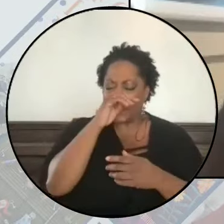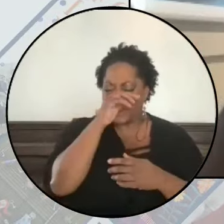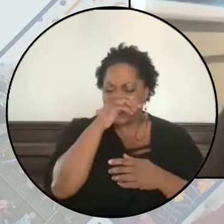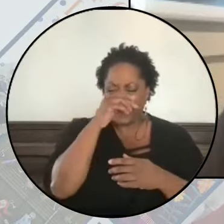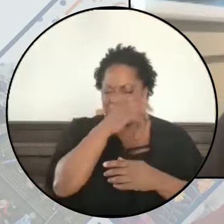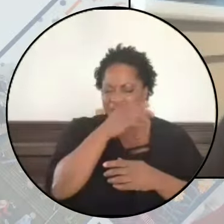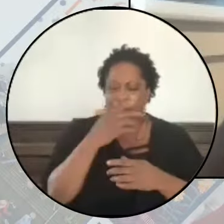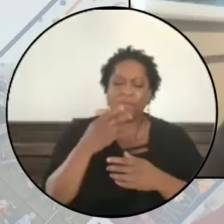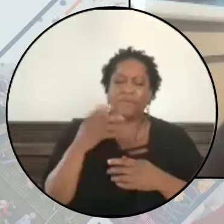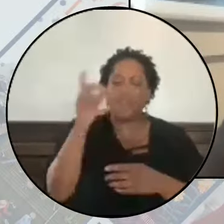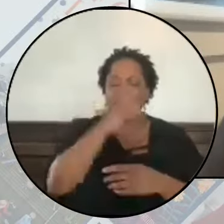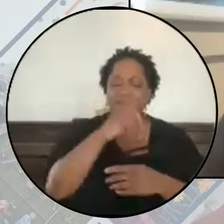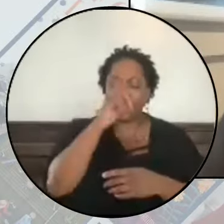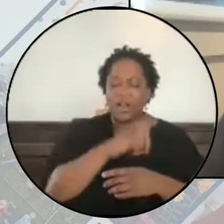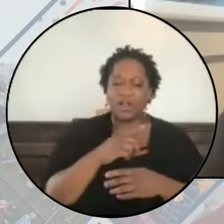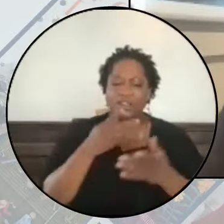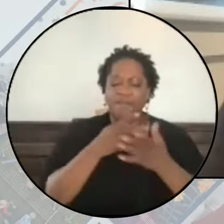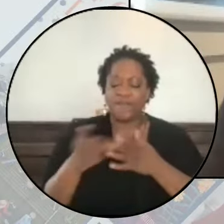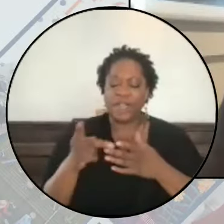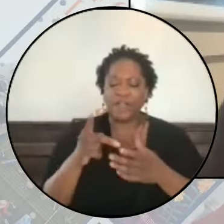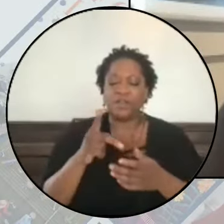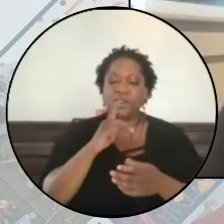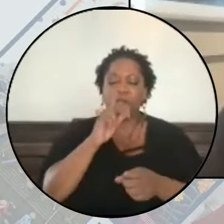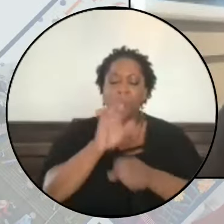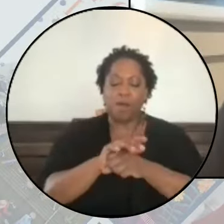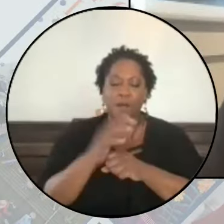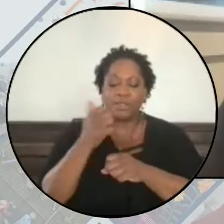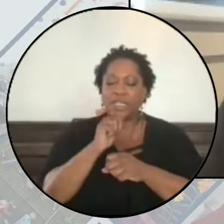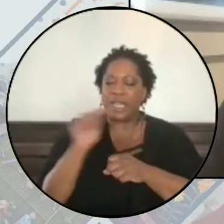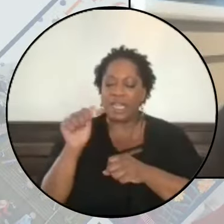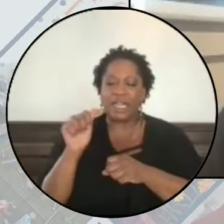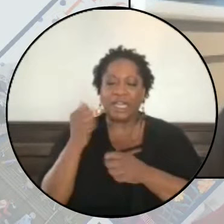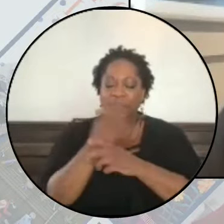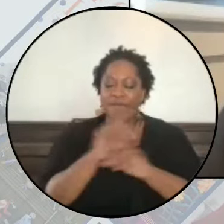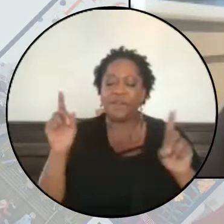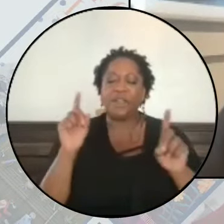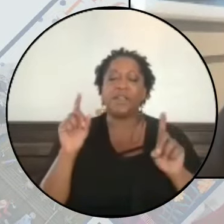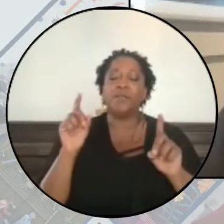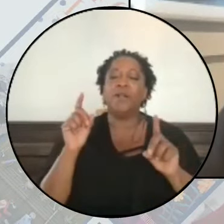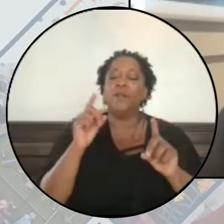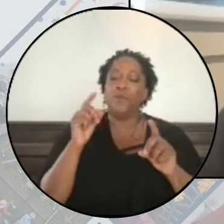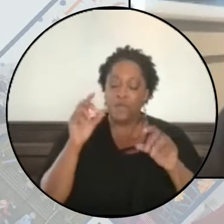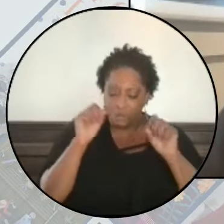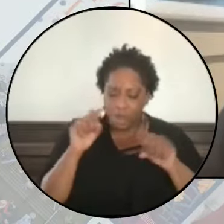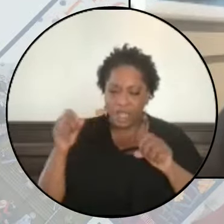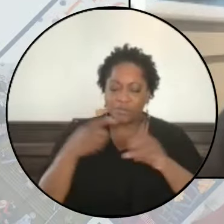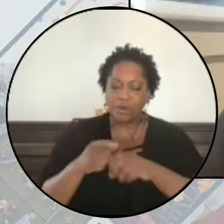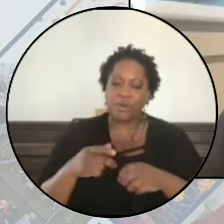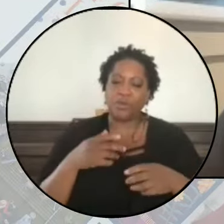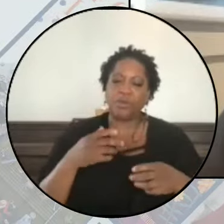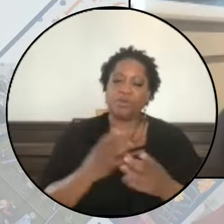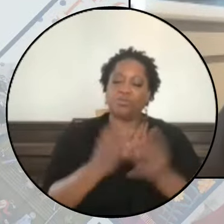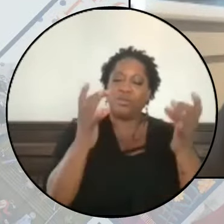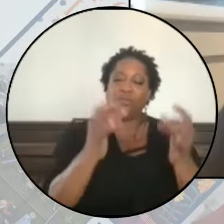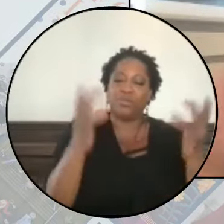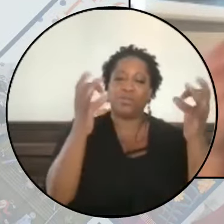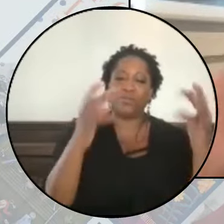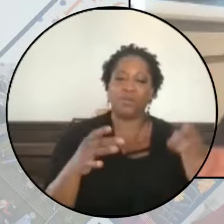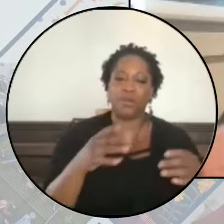Jewish safety that the Israeli government suggests is possible through crushing domination and oppression of Palestinians.